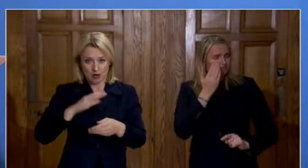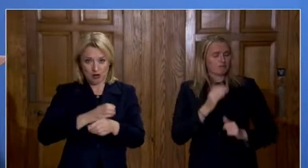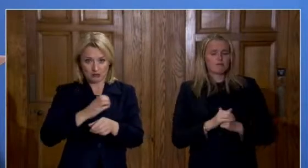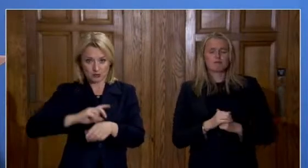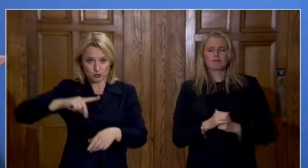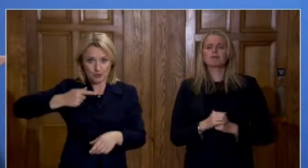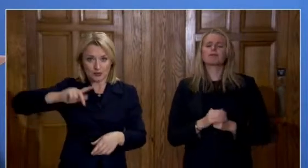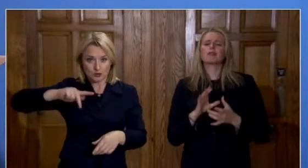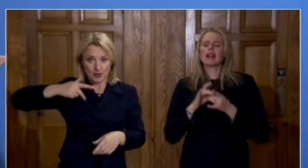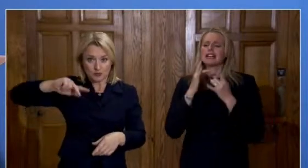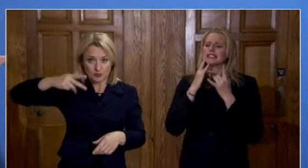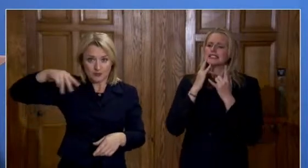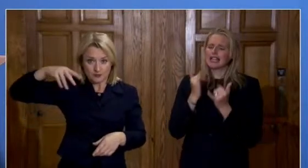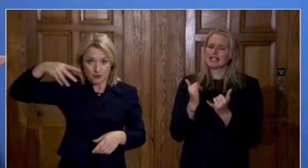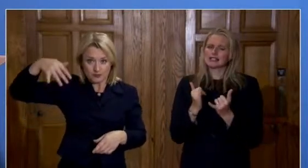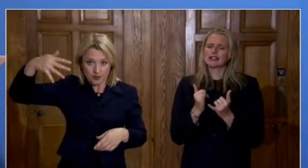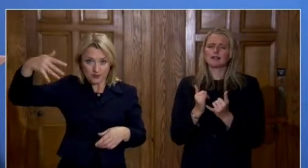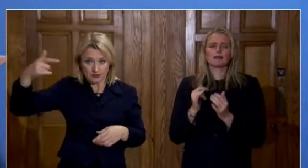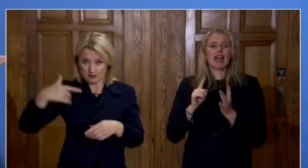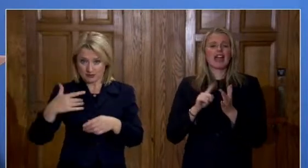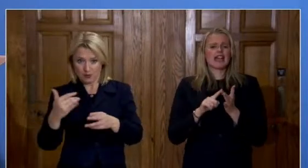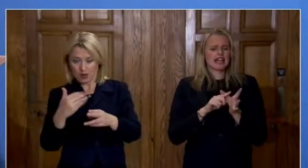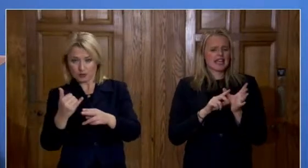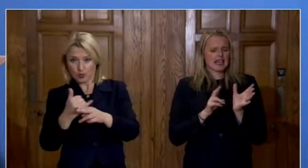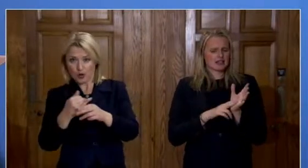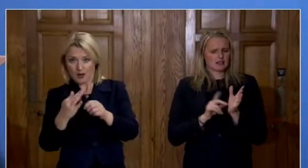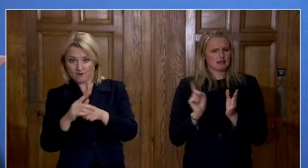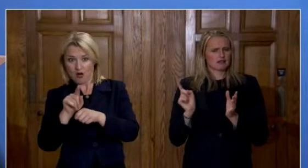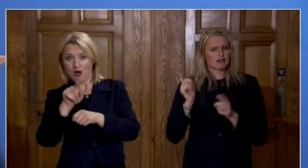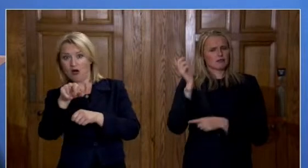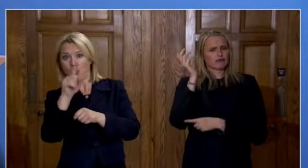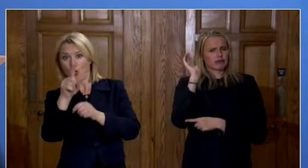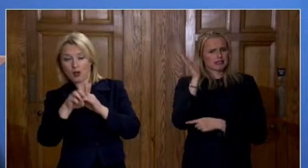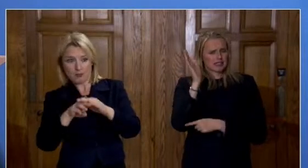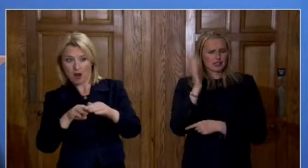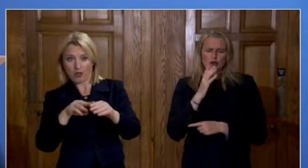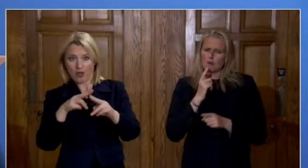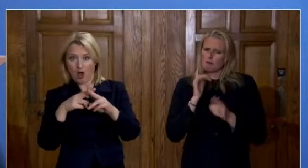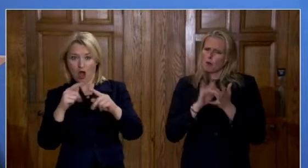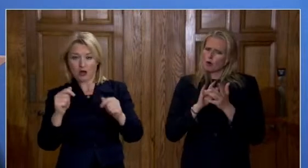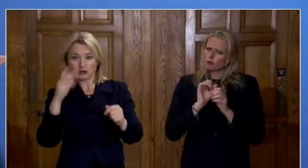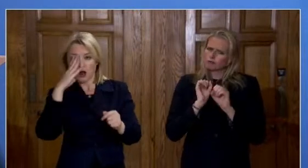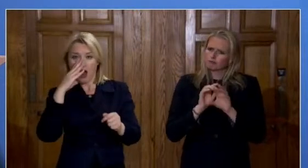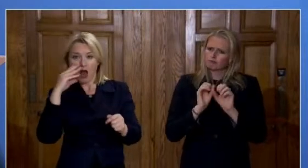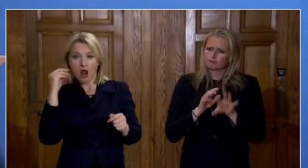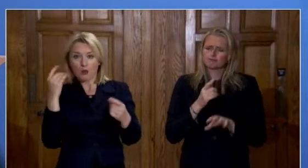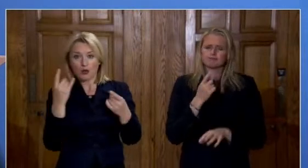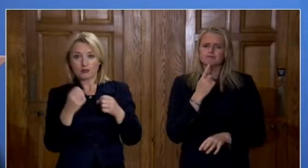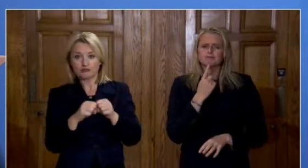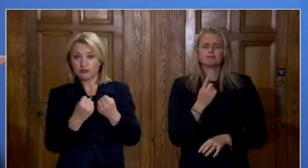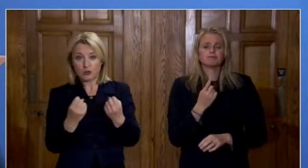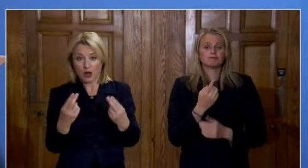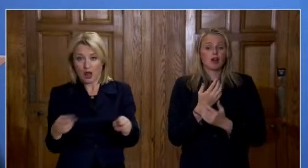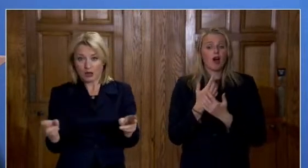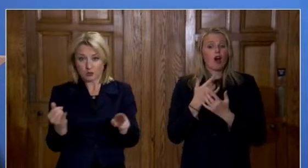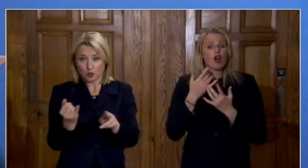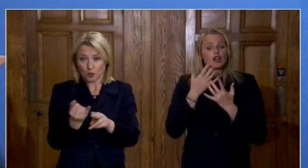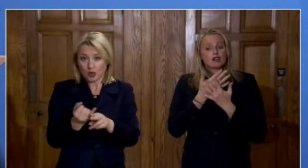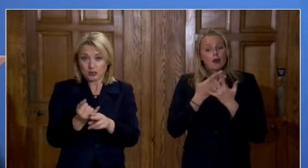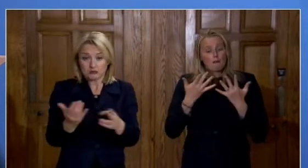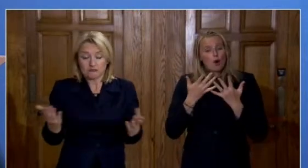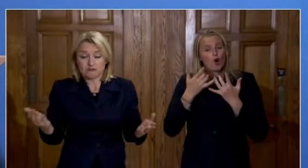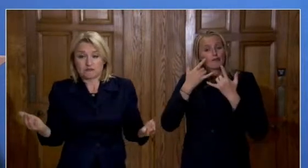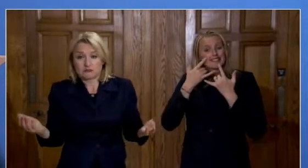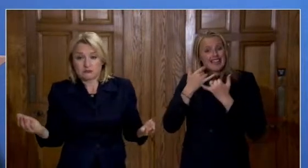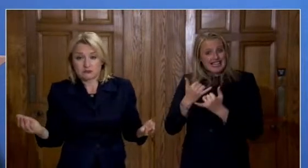regards to testing i think um in his presentation i think there's one thing we need to be clear of here in northern ireland is the the number of tests that we are